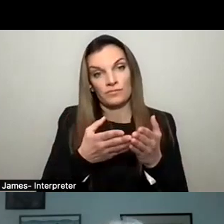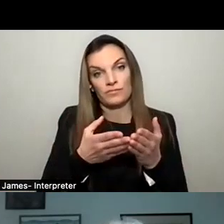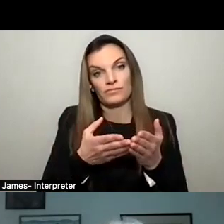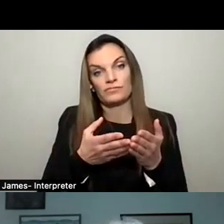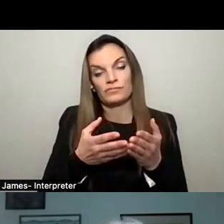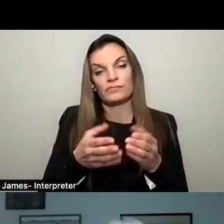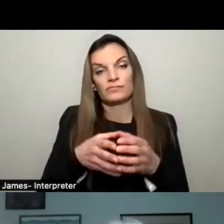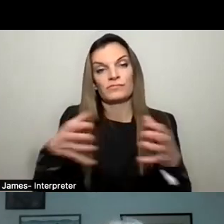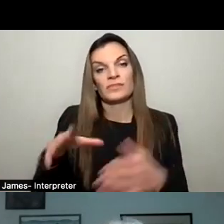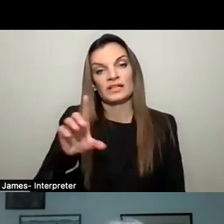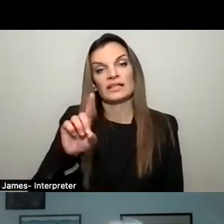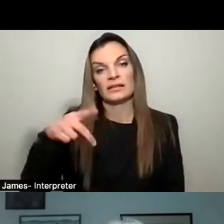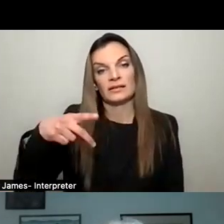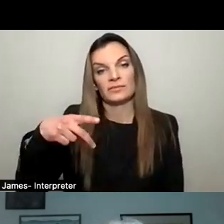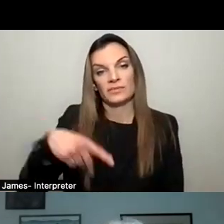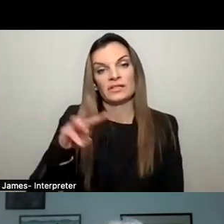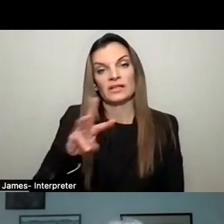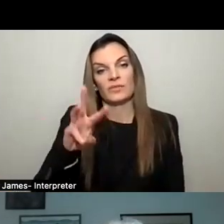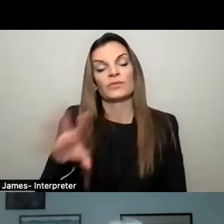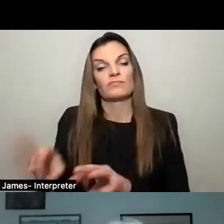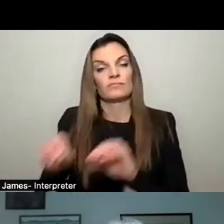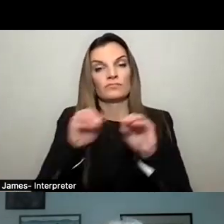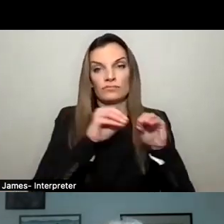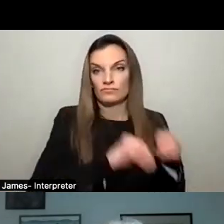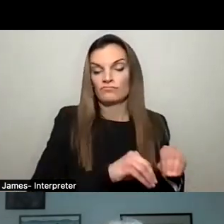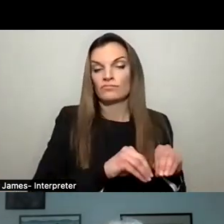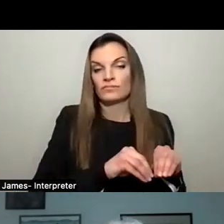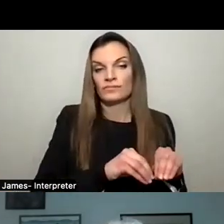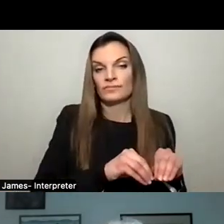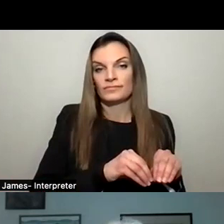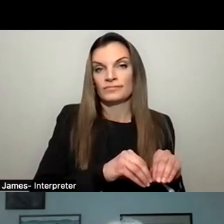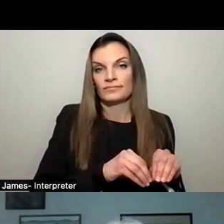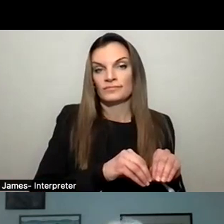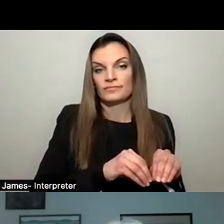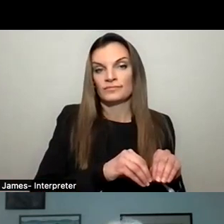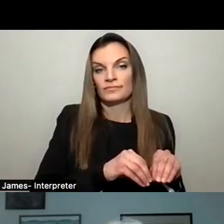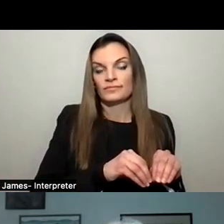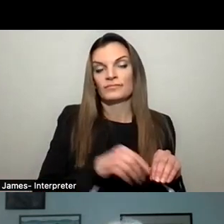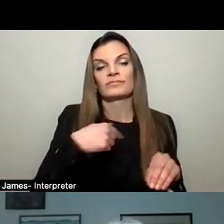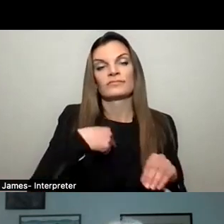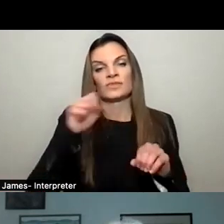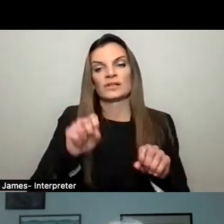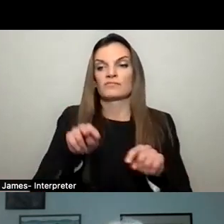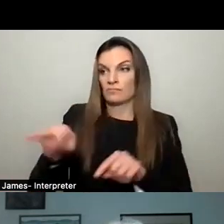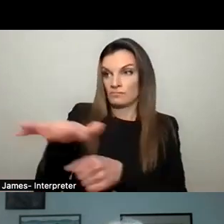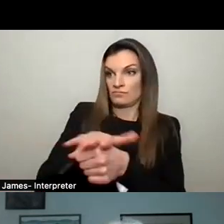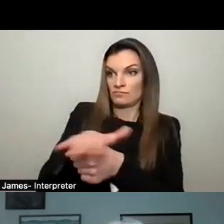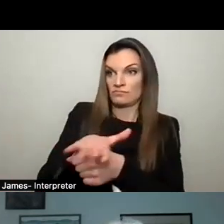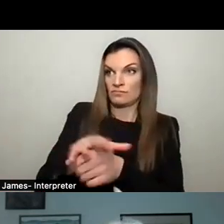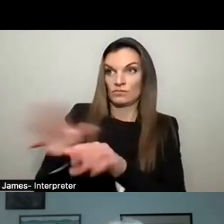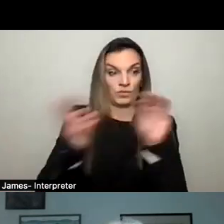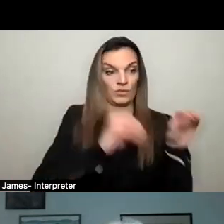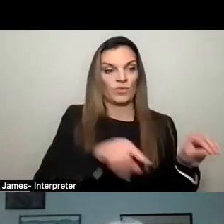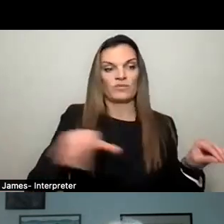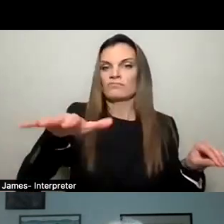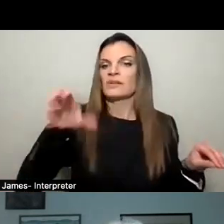DPW away from River Street over to the east parcel, we can then look at that area for development. We need to make sure